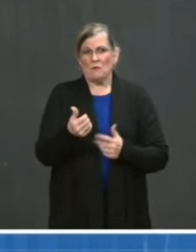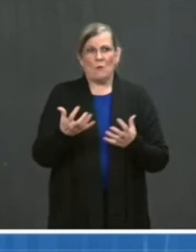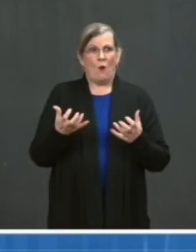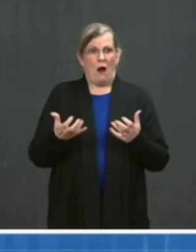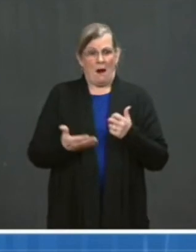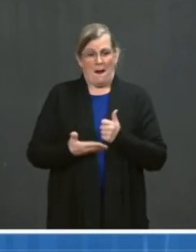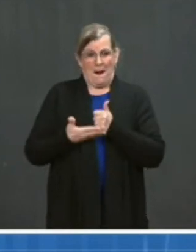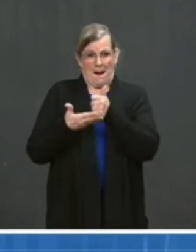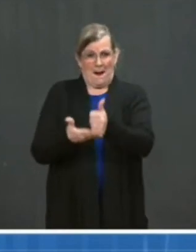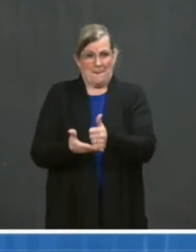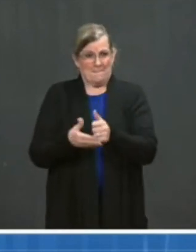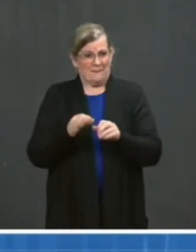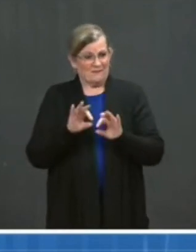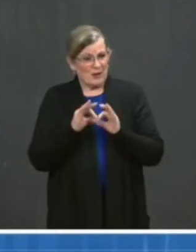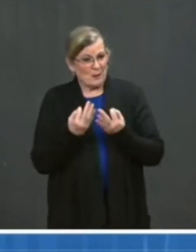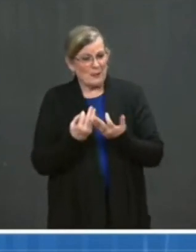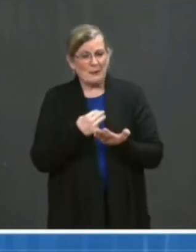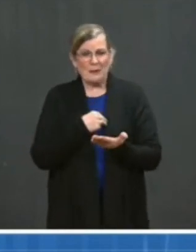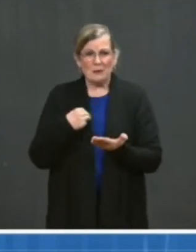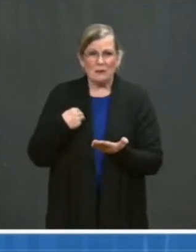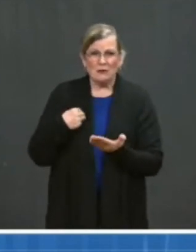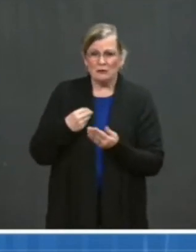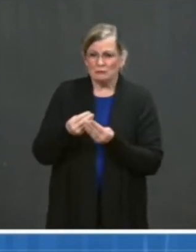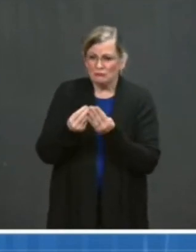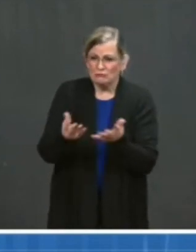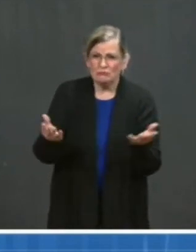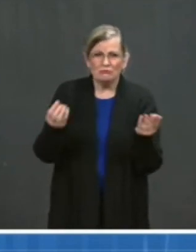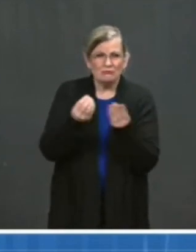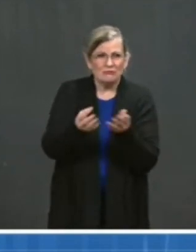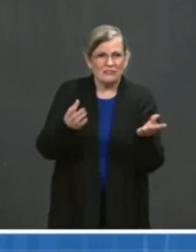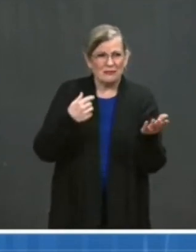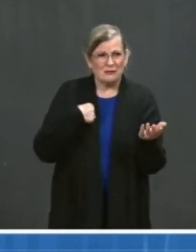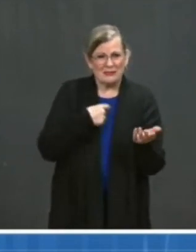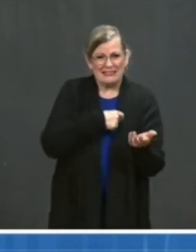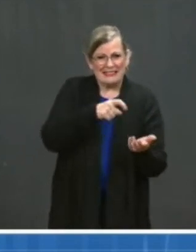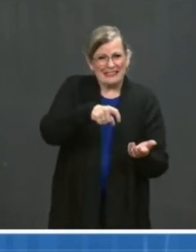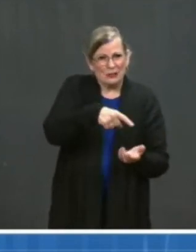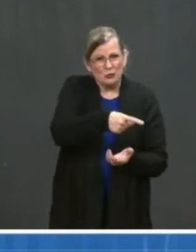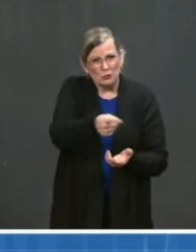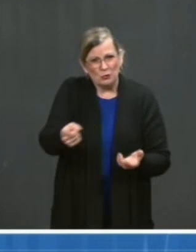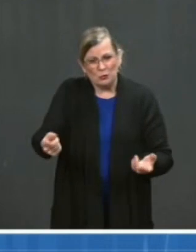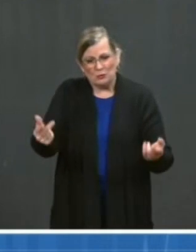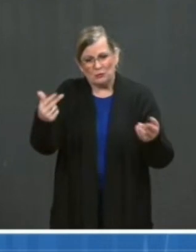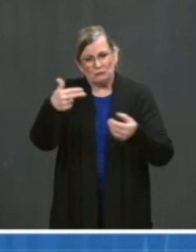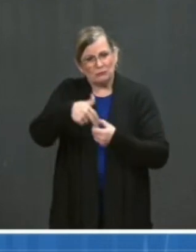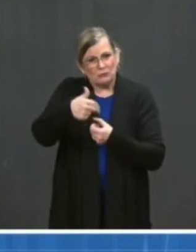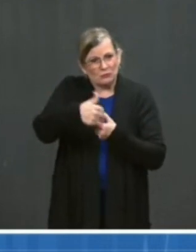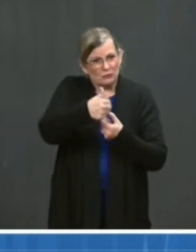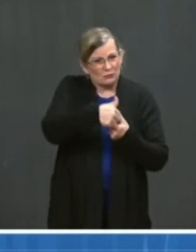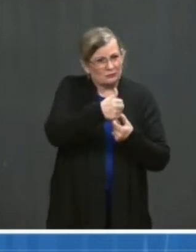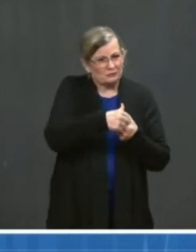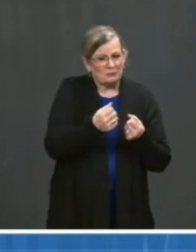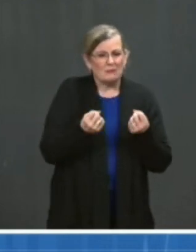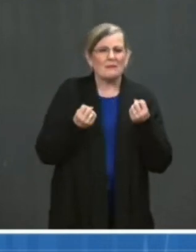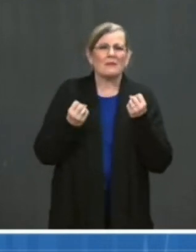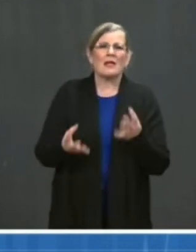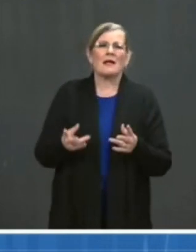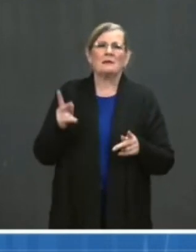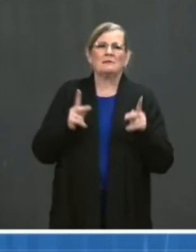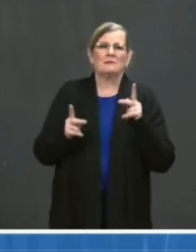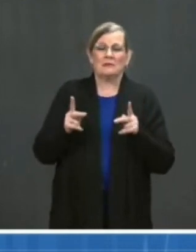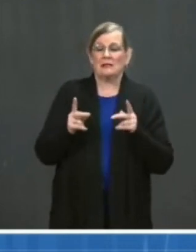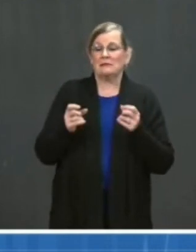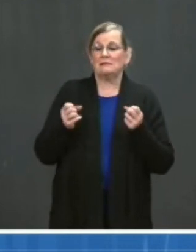family members around the dinner table, then we need you in this effort. We want to give as many people as we can access to the information they need